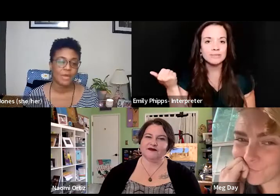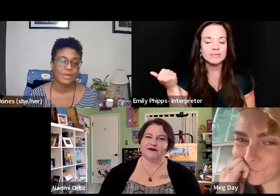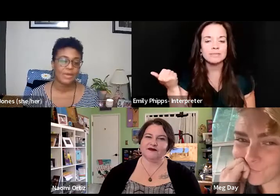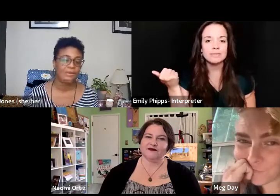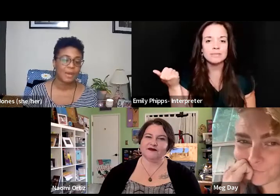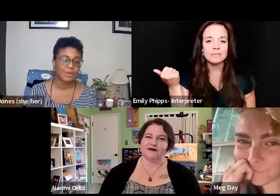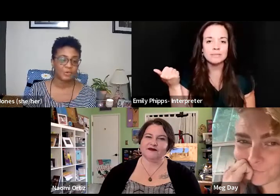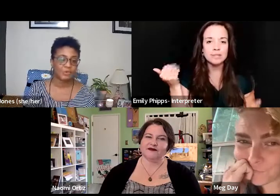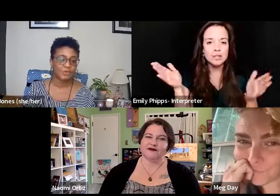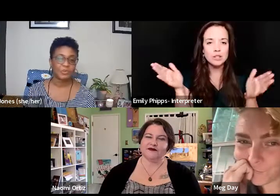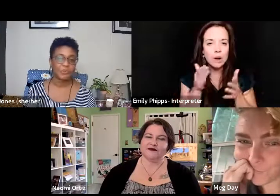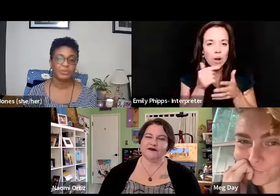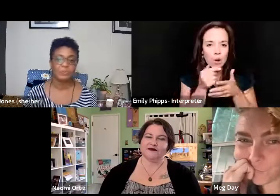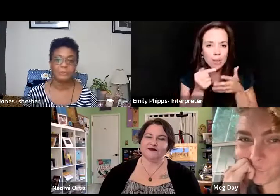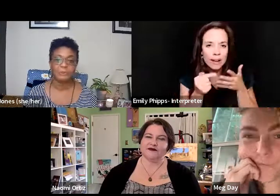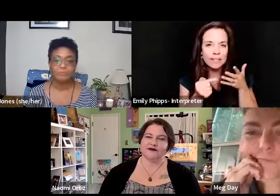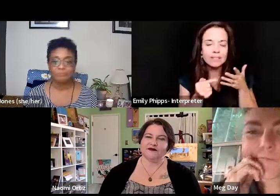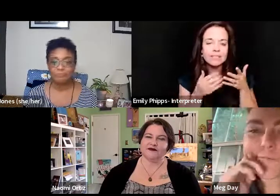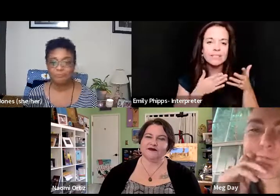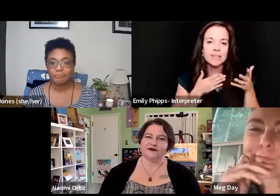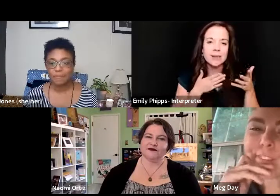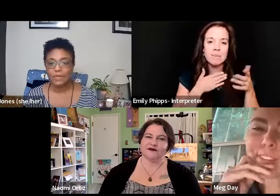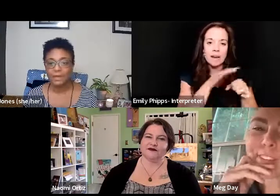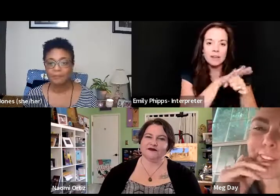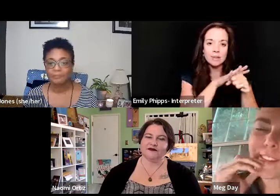small way in my little corner of the world.